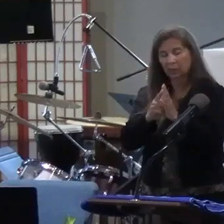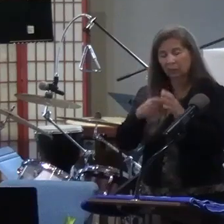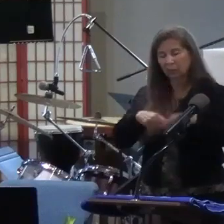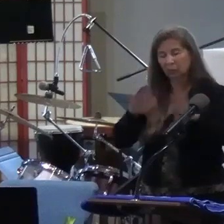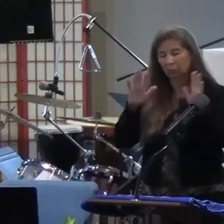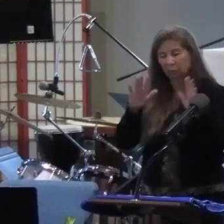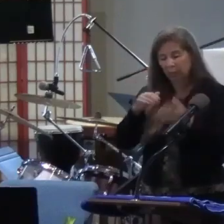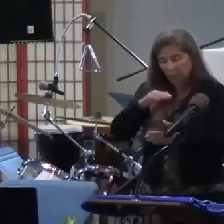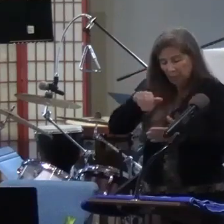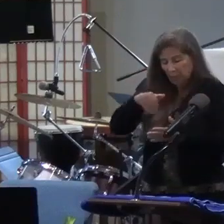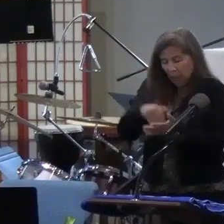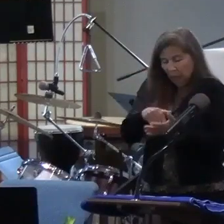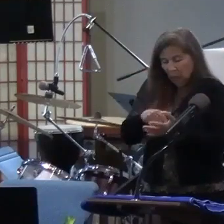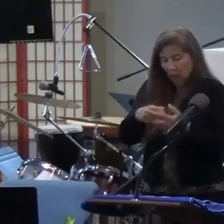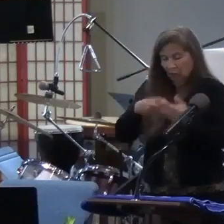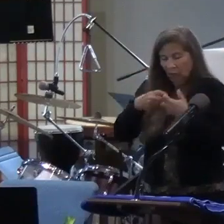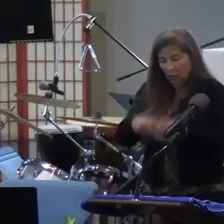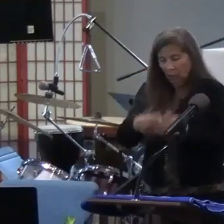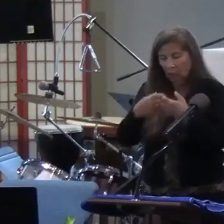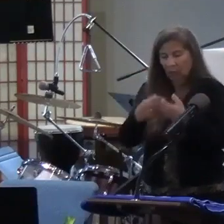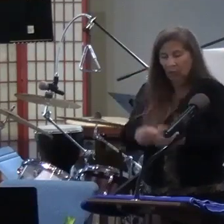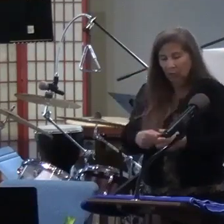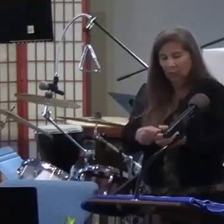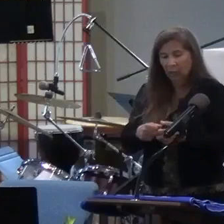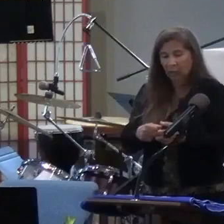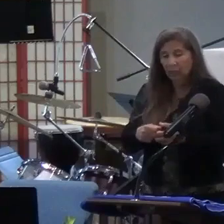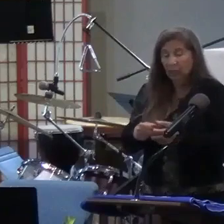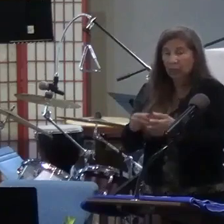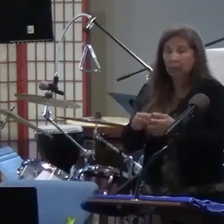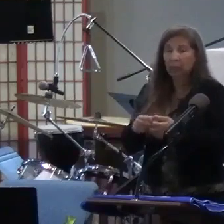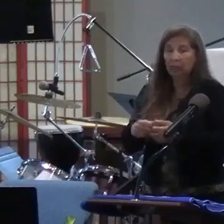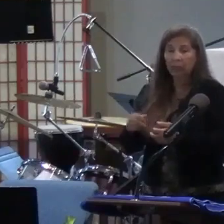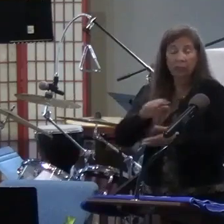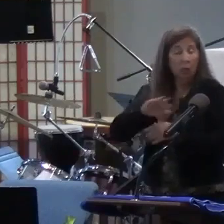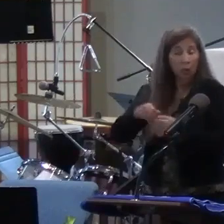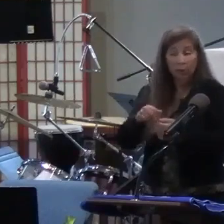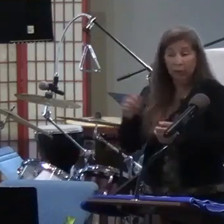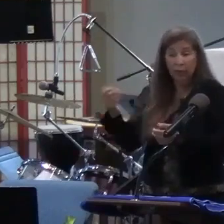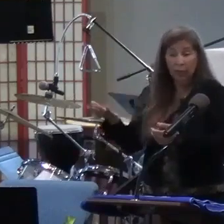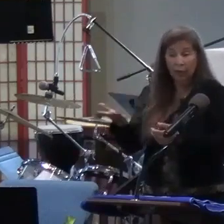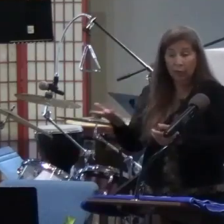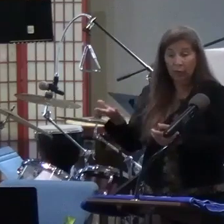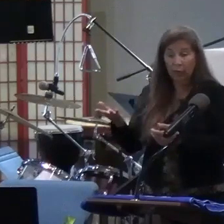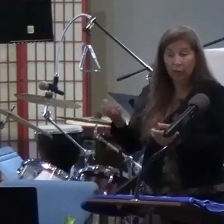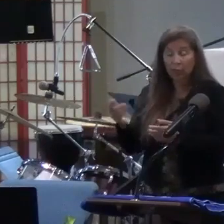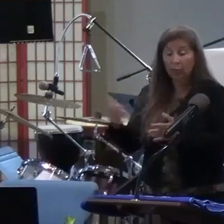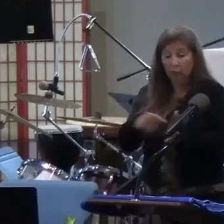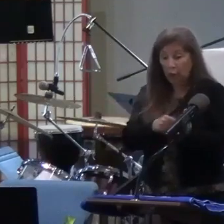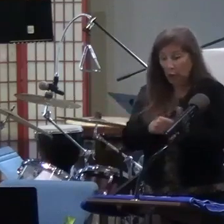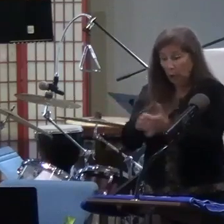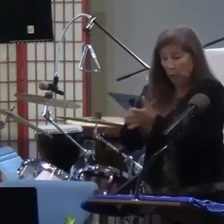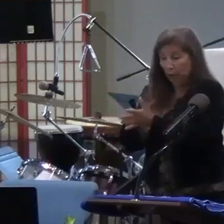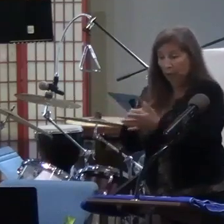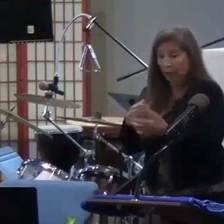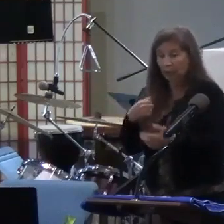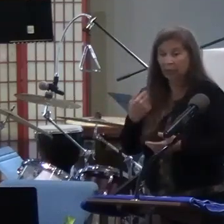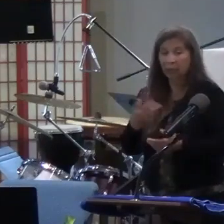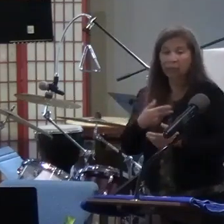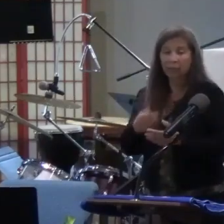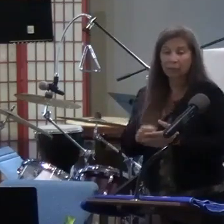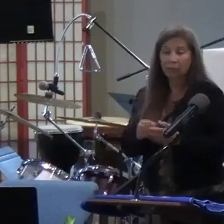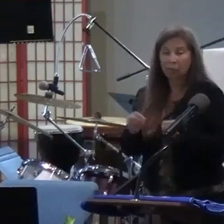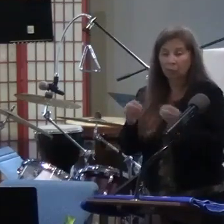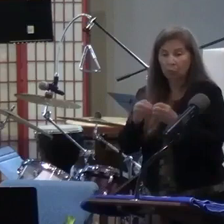struggle and the war and the challenges that he just shows, well, he's always there, but he reveals himself more. I don't like shows up because he's always present.